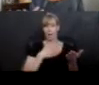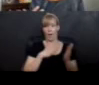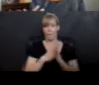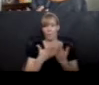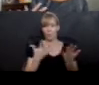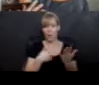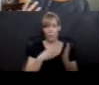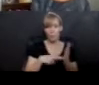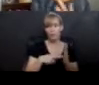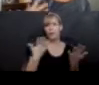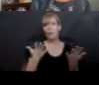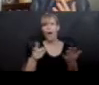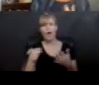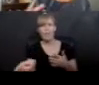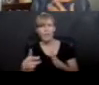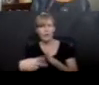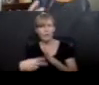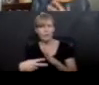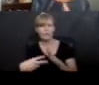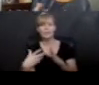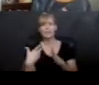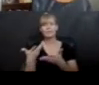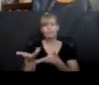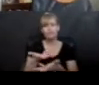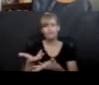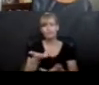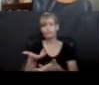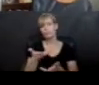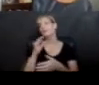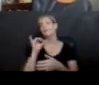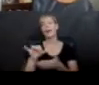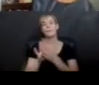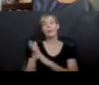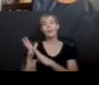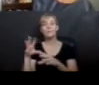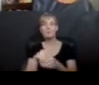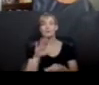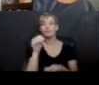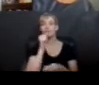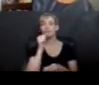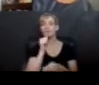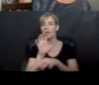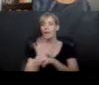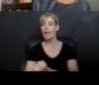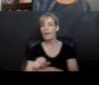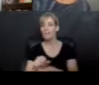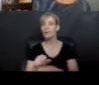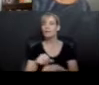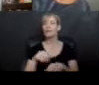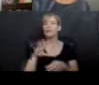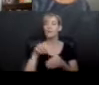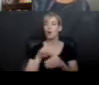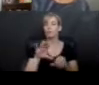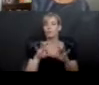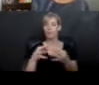they're reading, and just making that part of your daily life and part of your family, I think is really